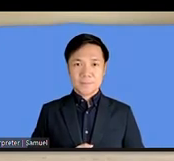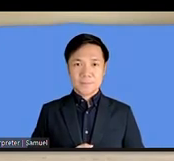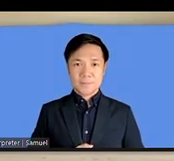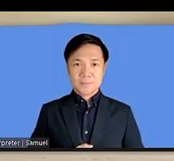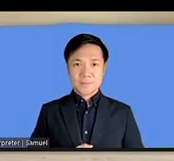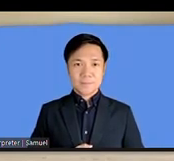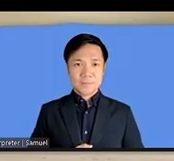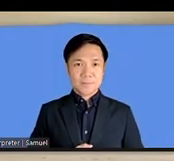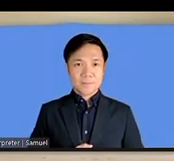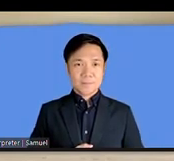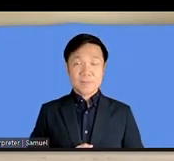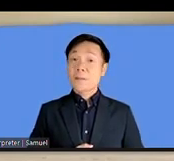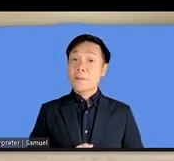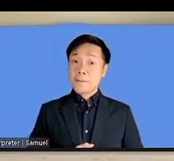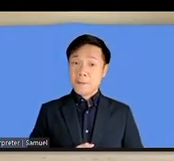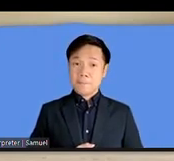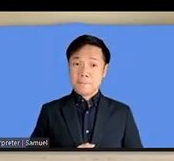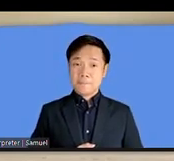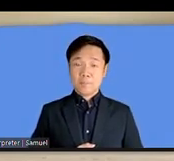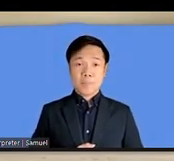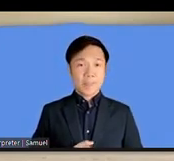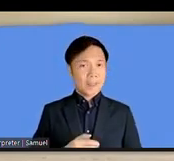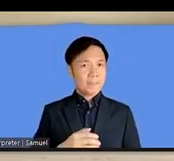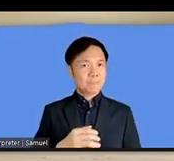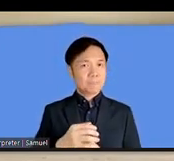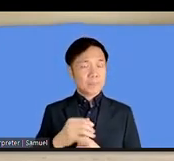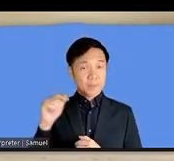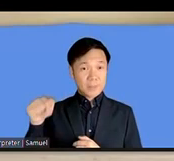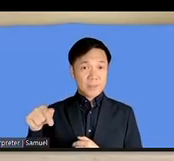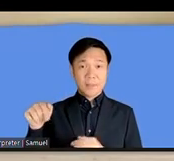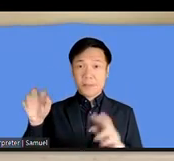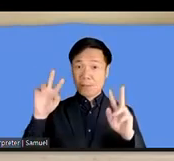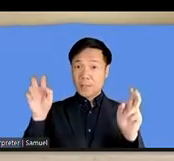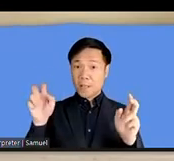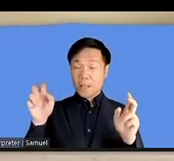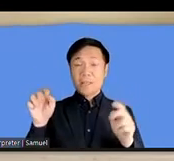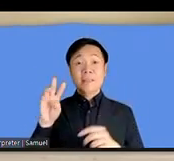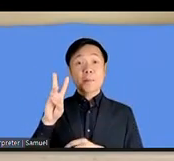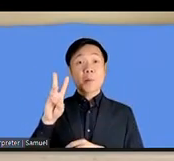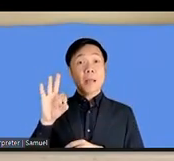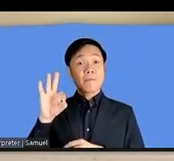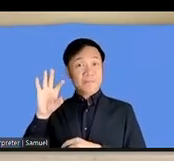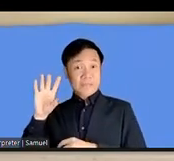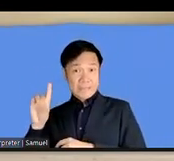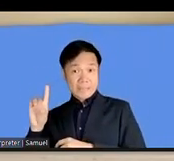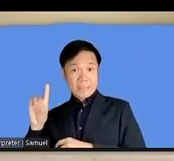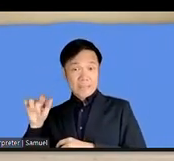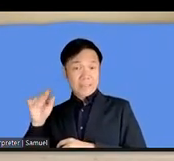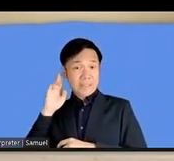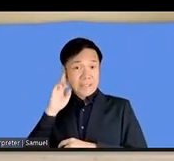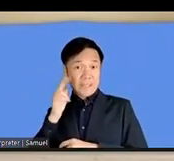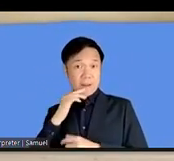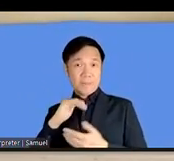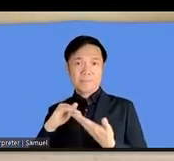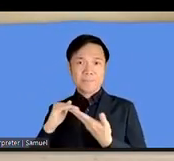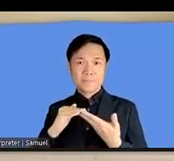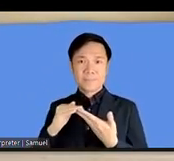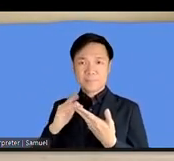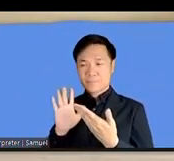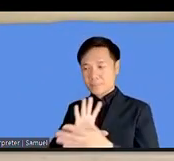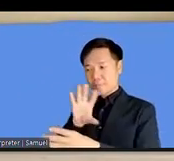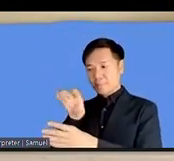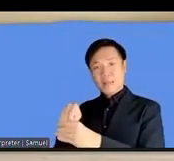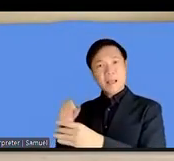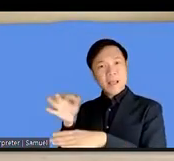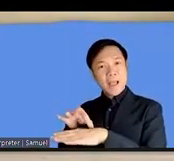and this is the federation called world federation of the deaf and i have been serving as an expert member